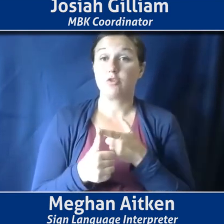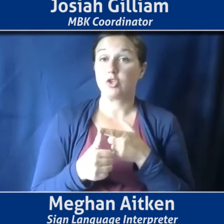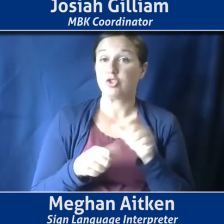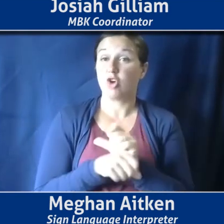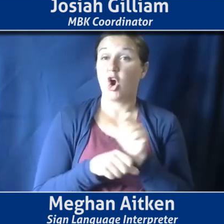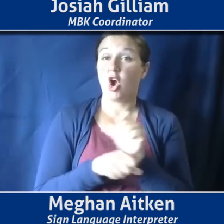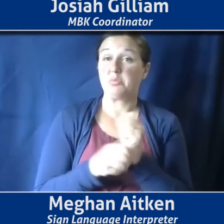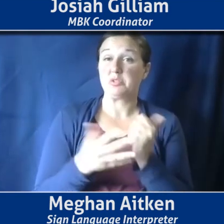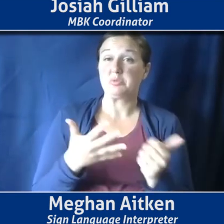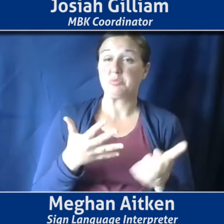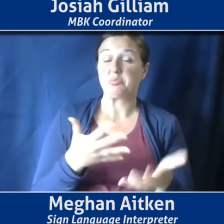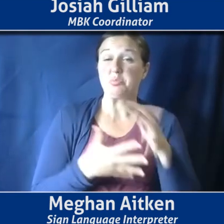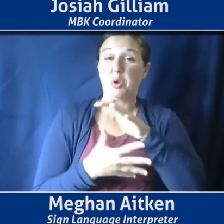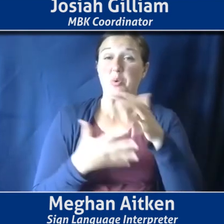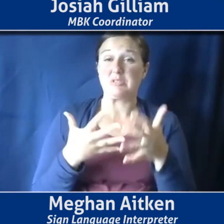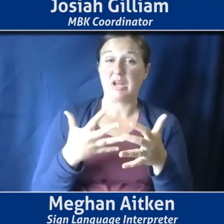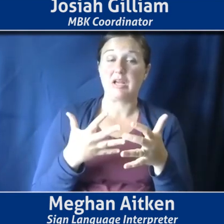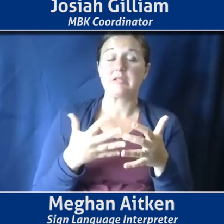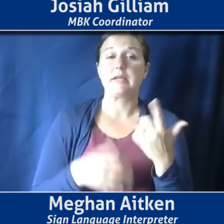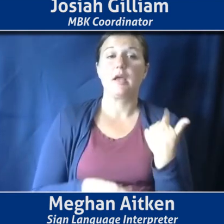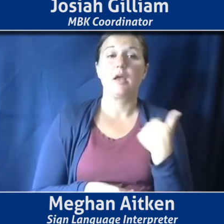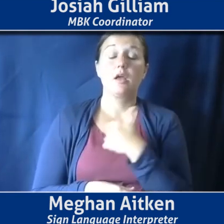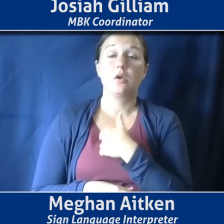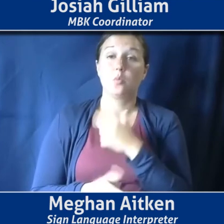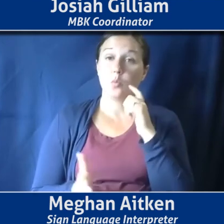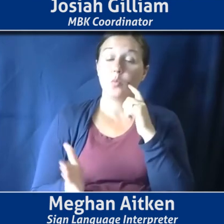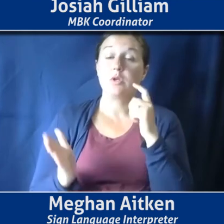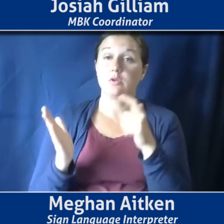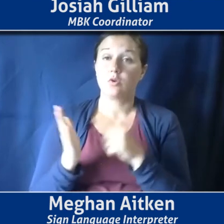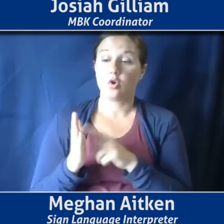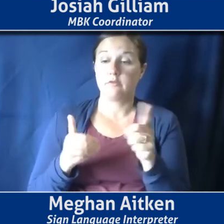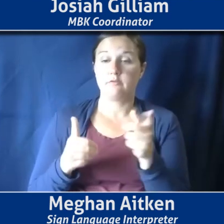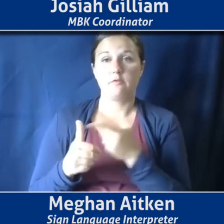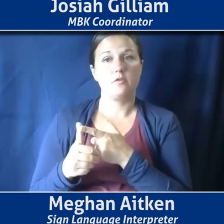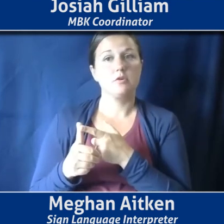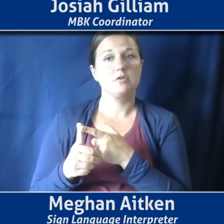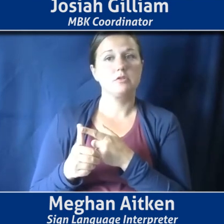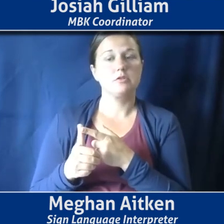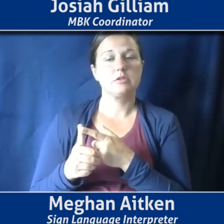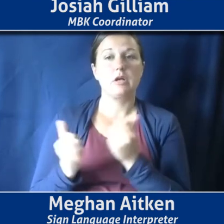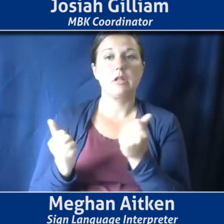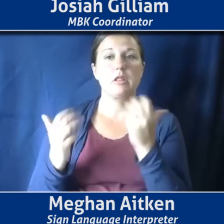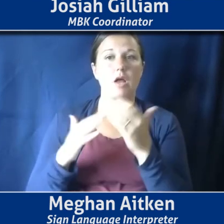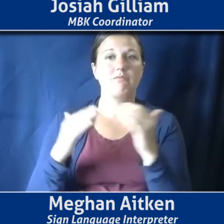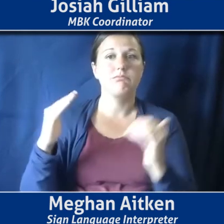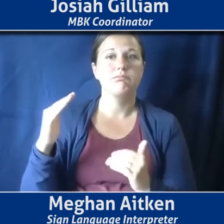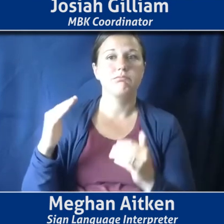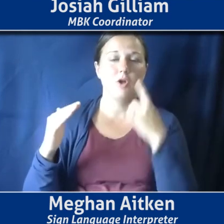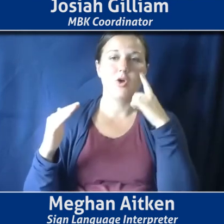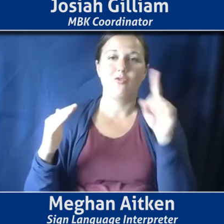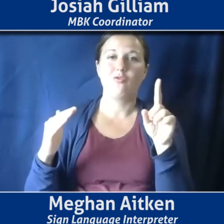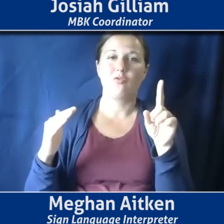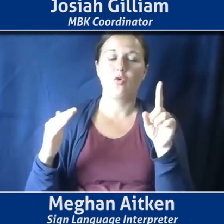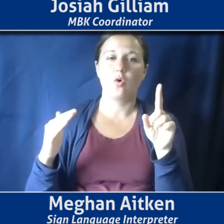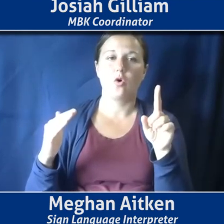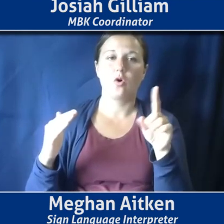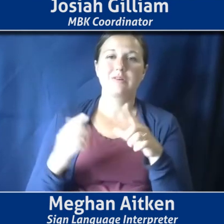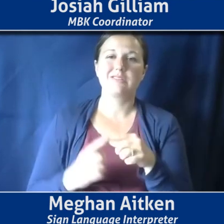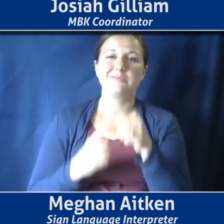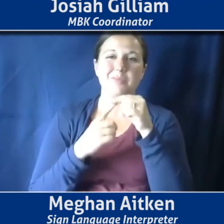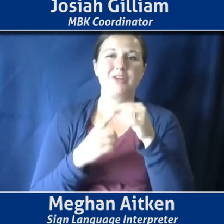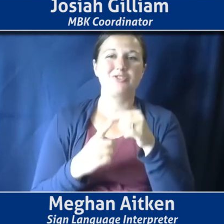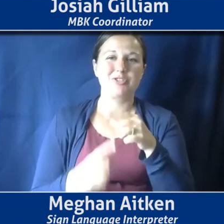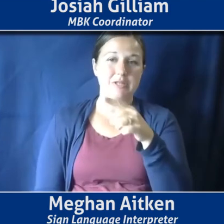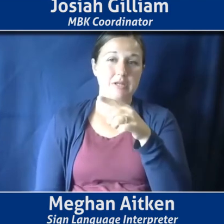disparities, especially for black women, um, in our city. And that's not new information, but our report, um,